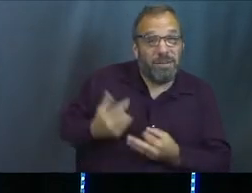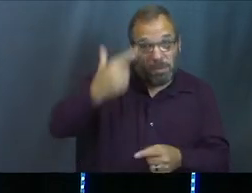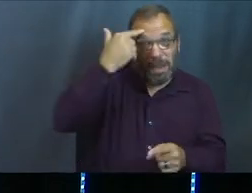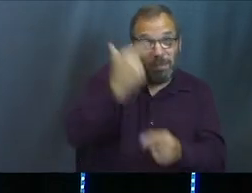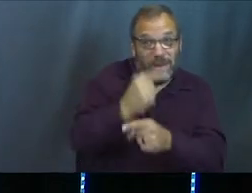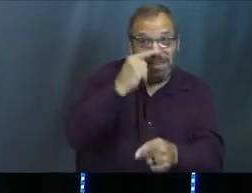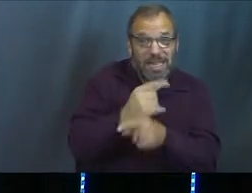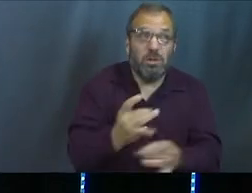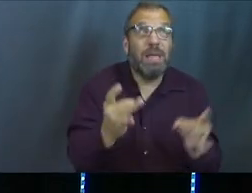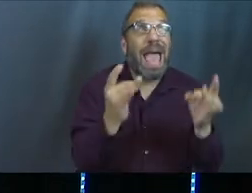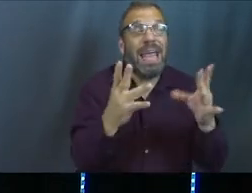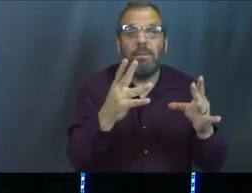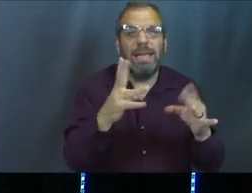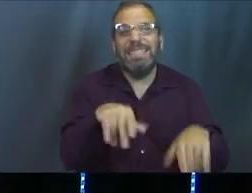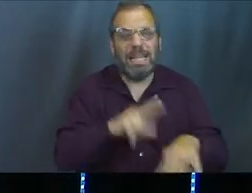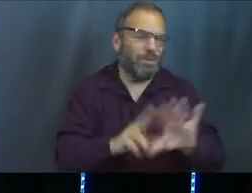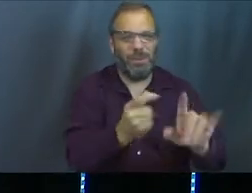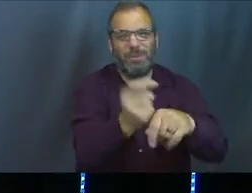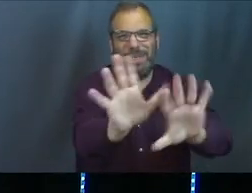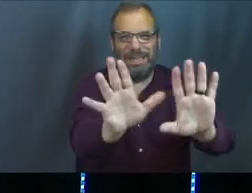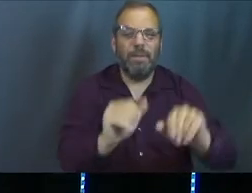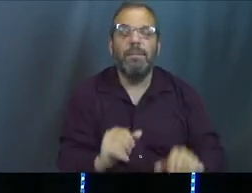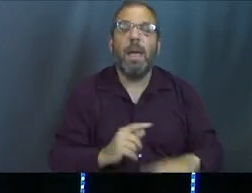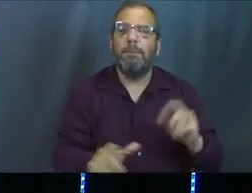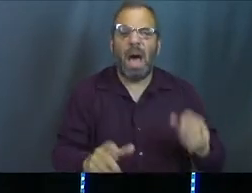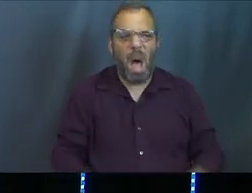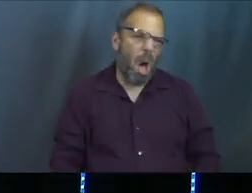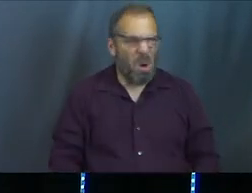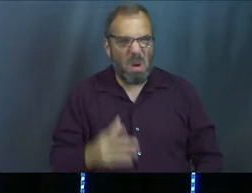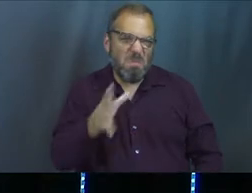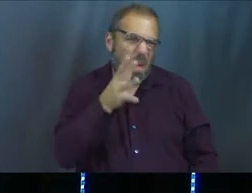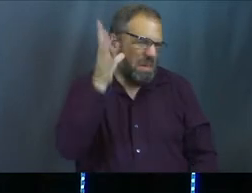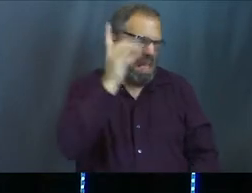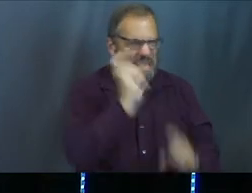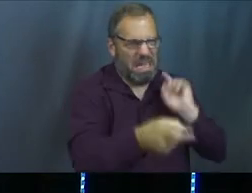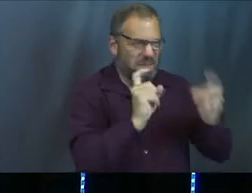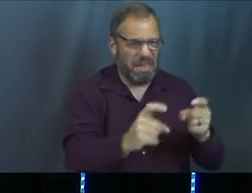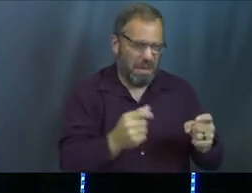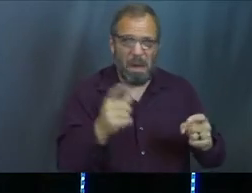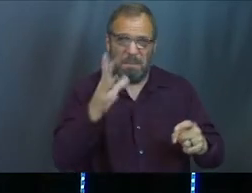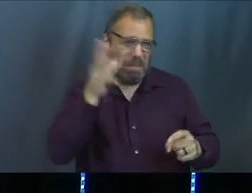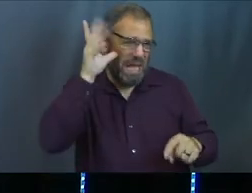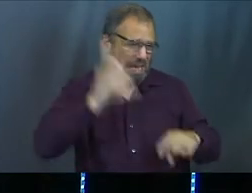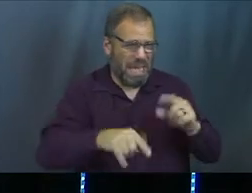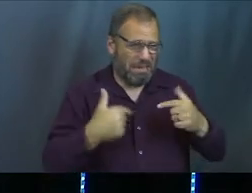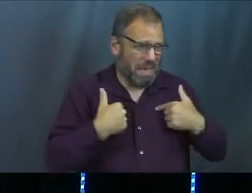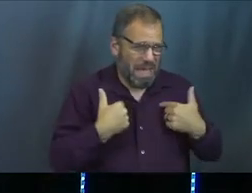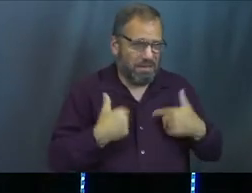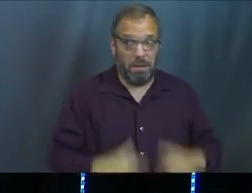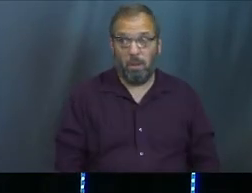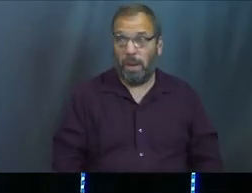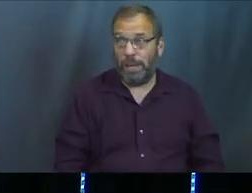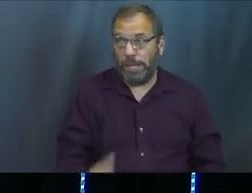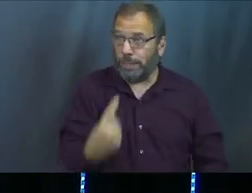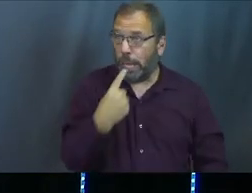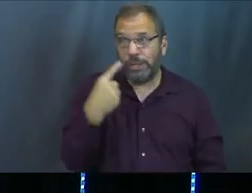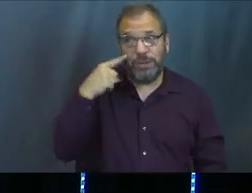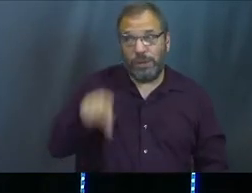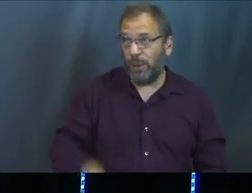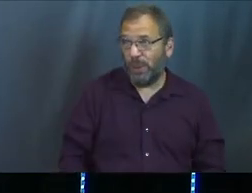siblings hated me just naturally. No, I'm just kidding. They're like, you get everything. Mom and dad would never let me do that. I'm like, well, sucks for you.